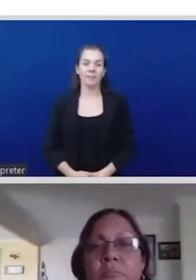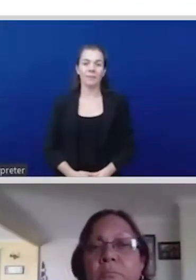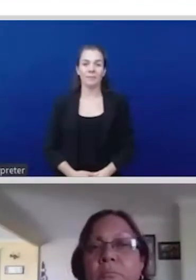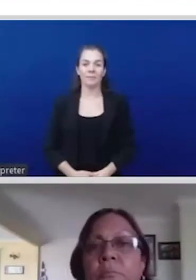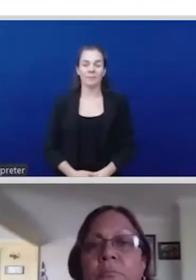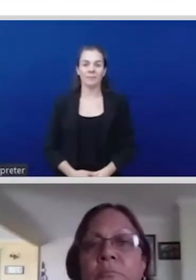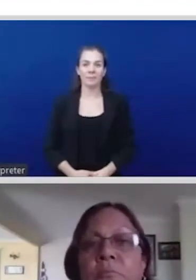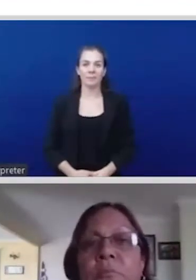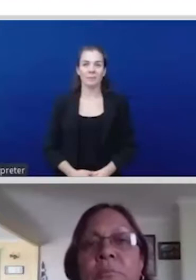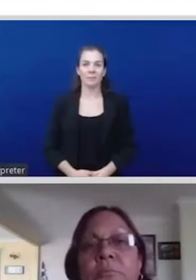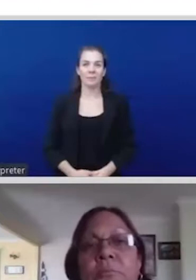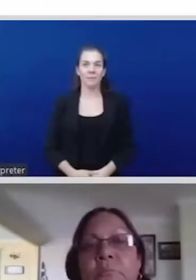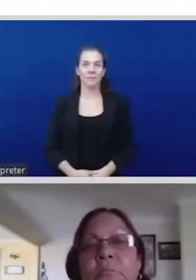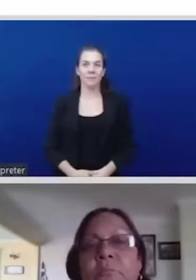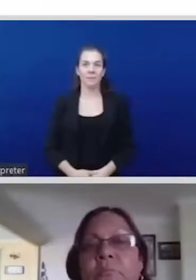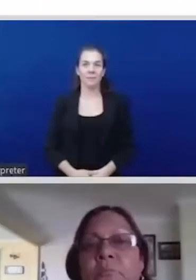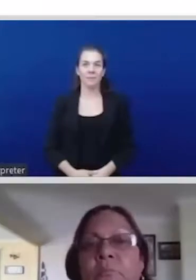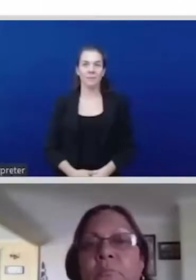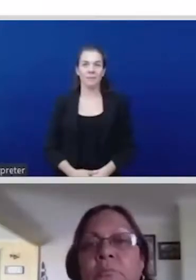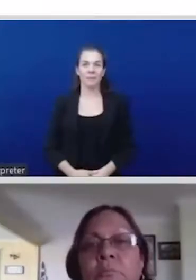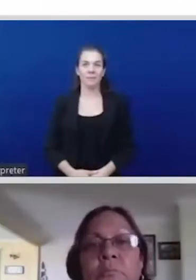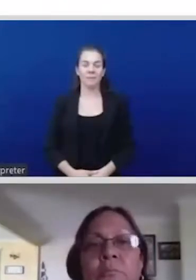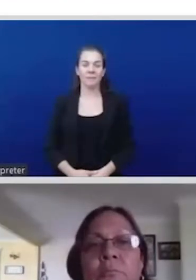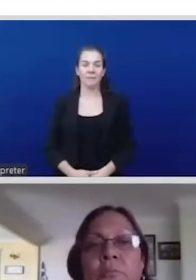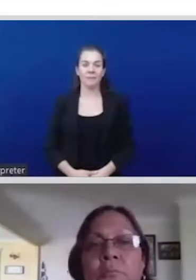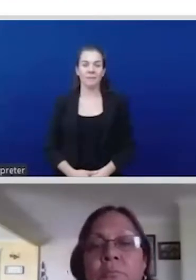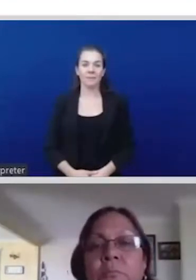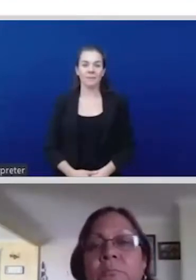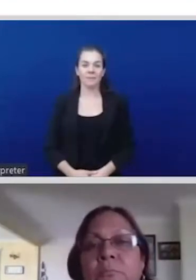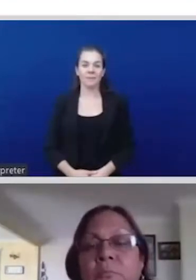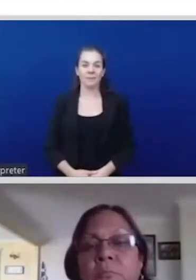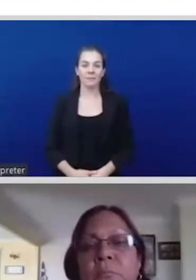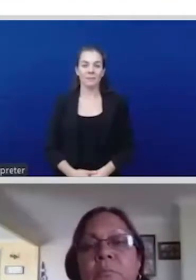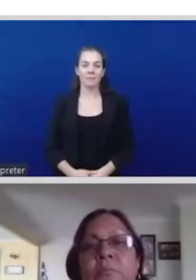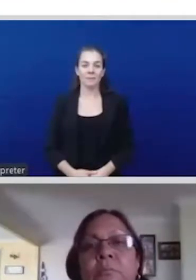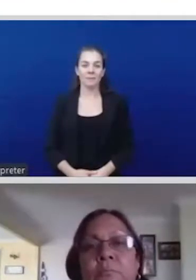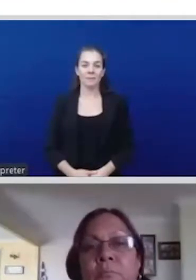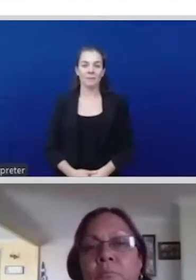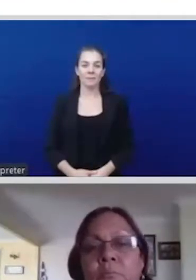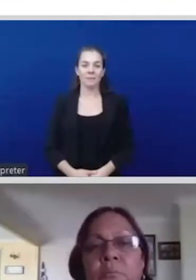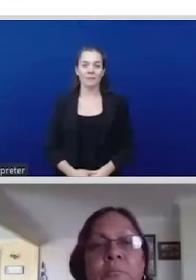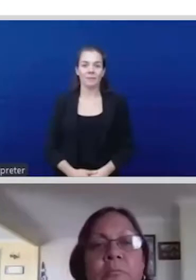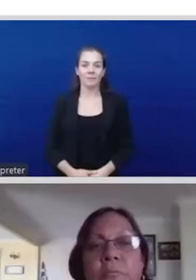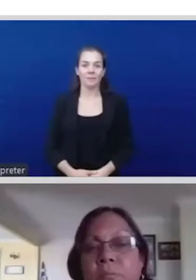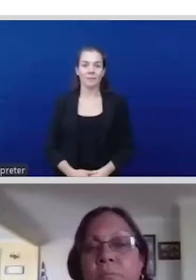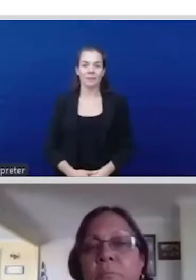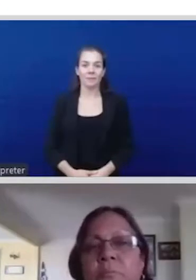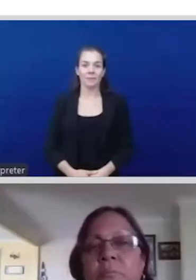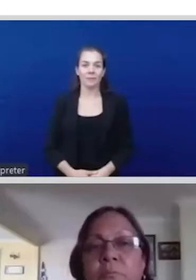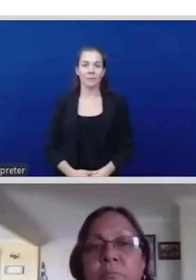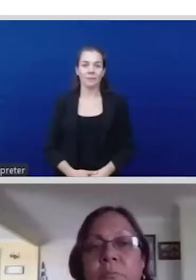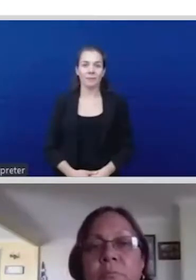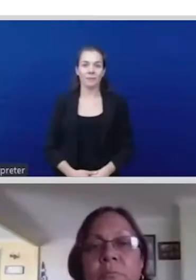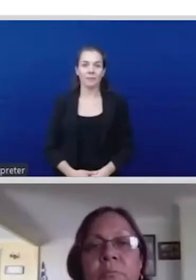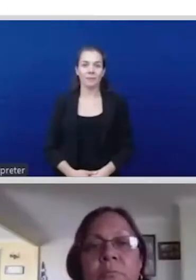in its entirety. And as Mariana mentioned that, yes, we really need to sometimes get the